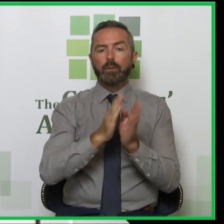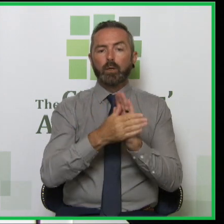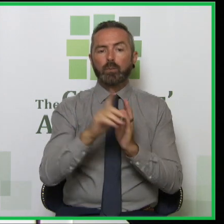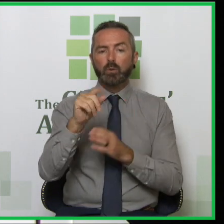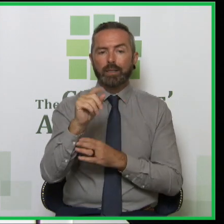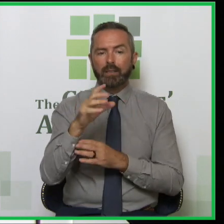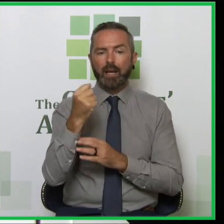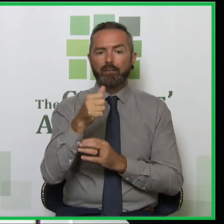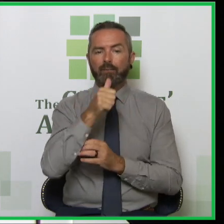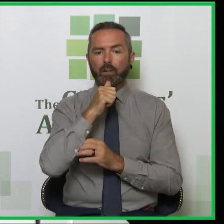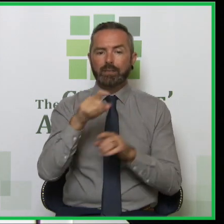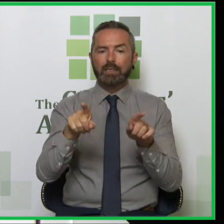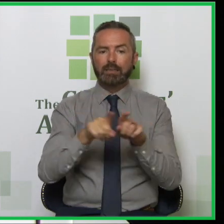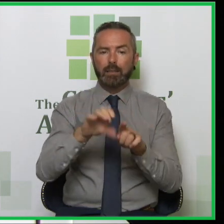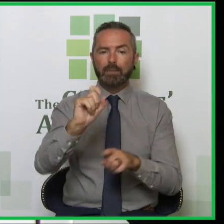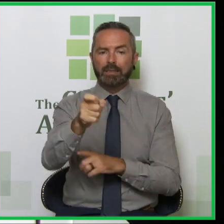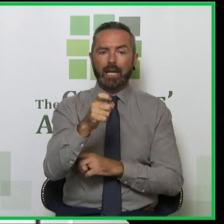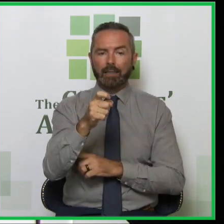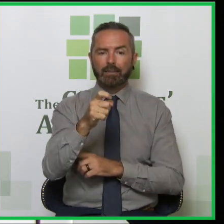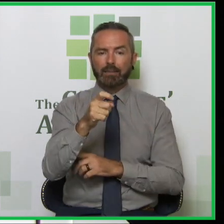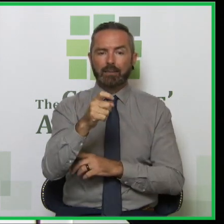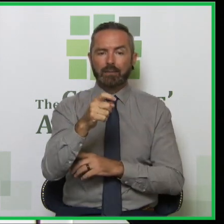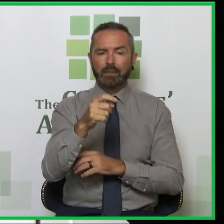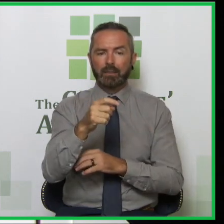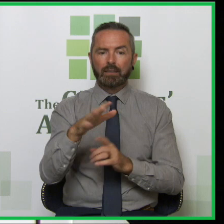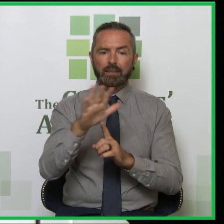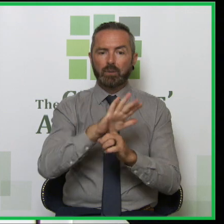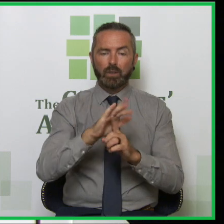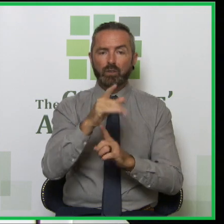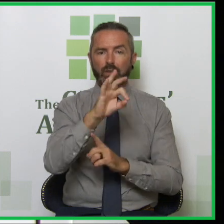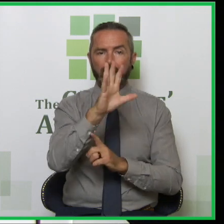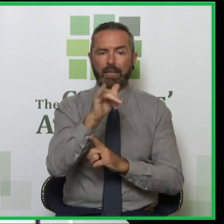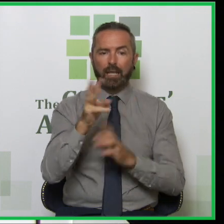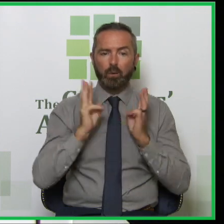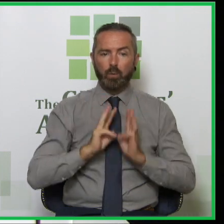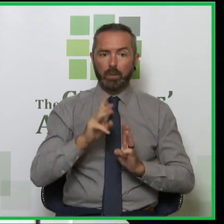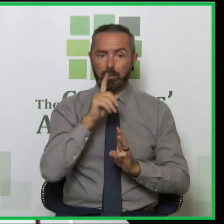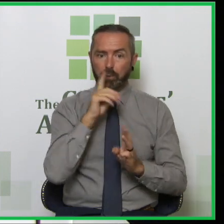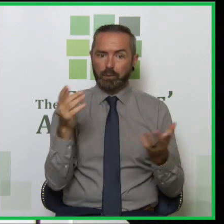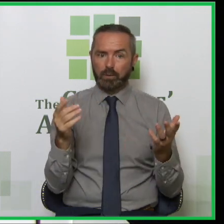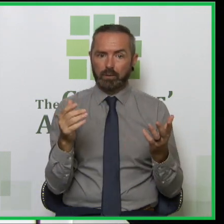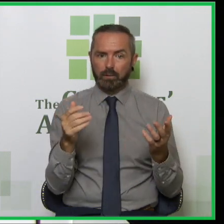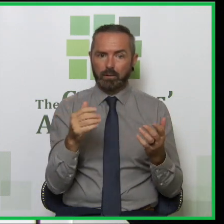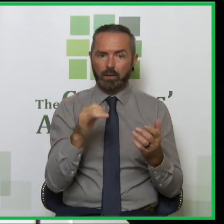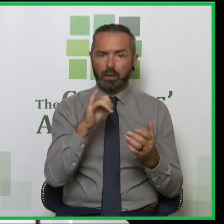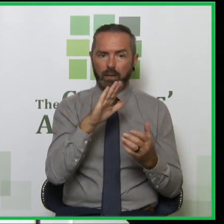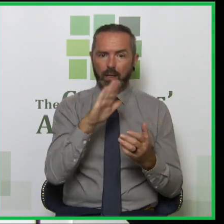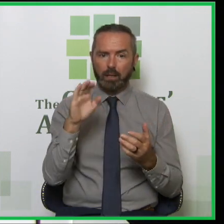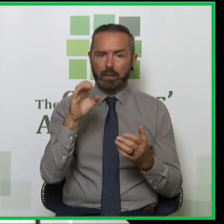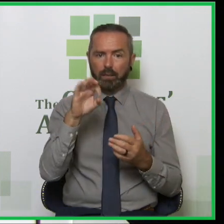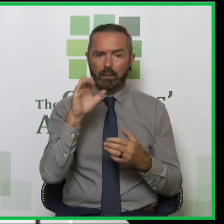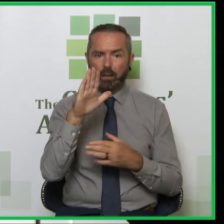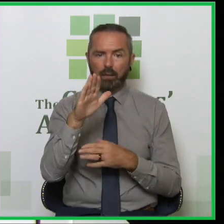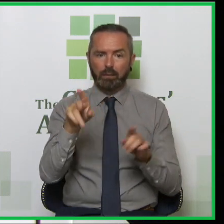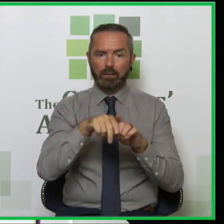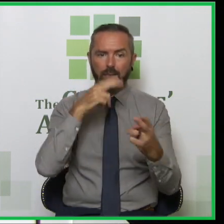-sex encounter. So she was obviously, you know, a gay woman. But again, it was illegal. But we have